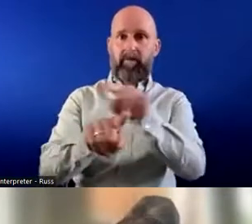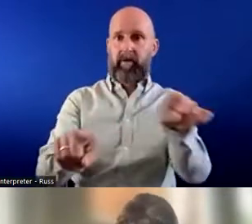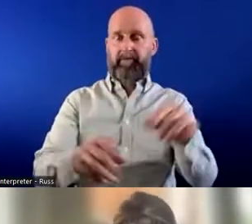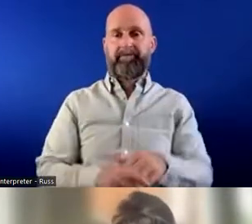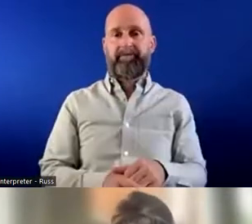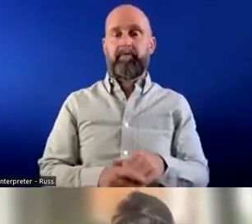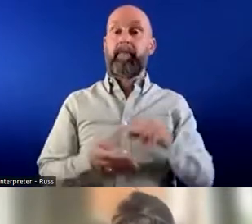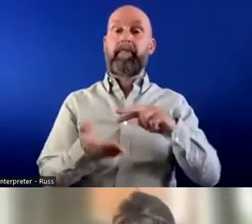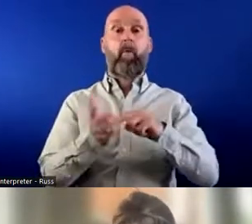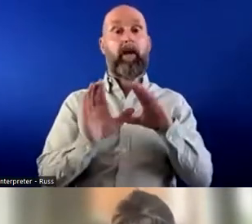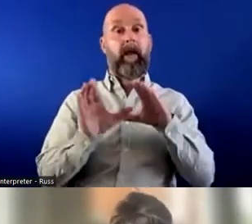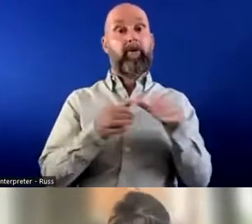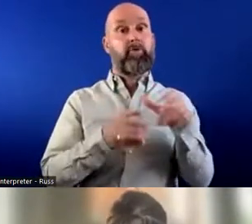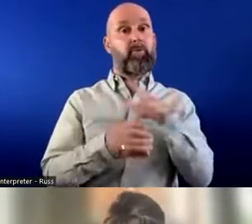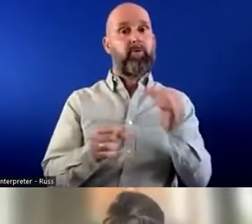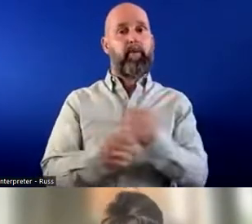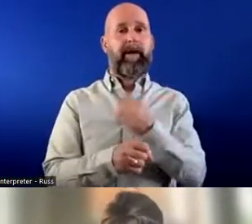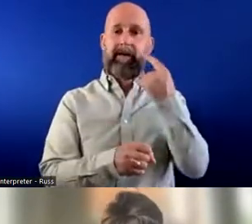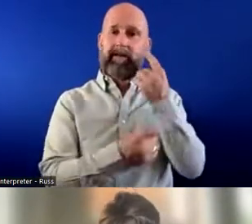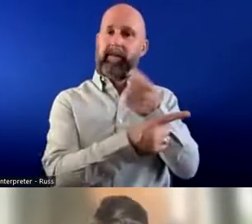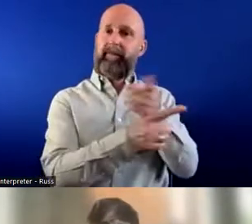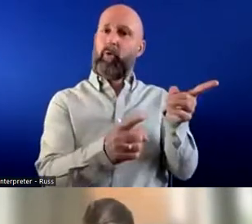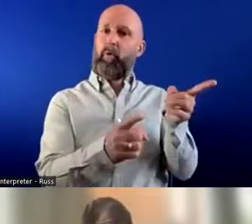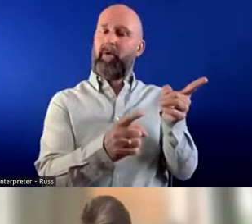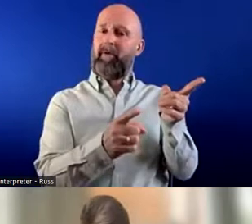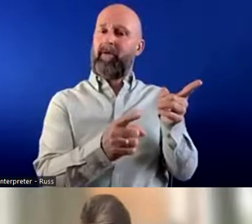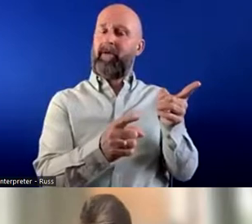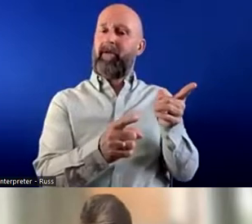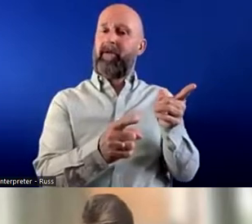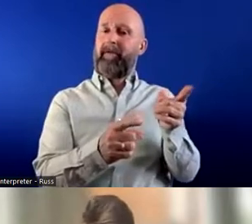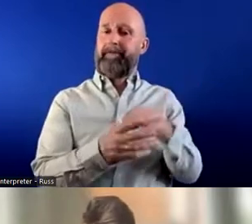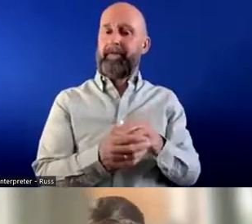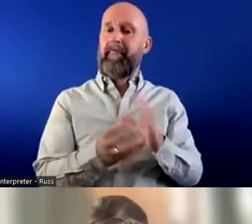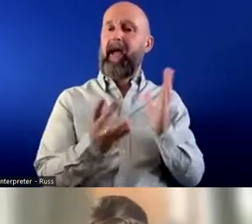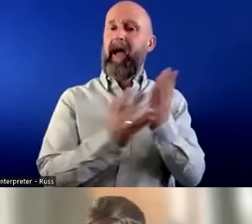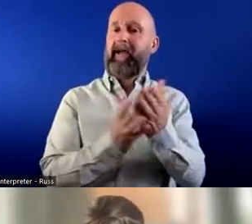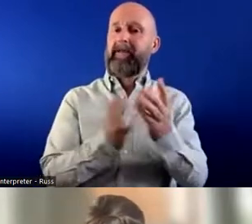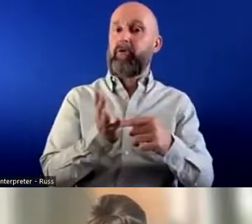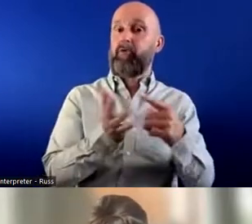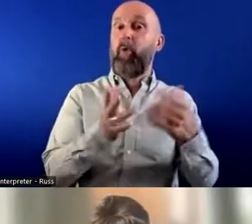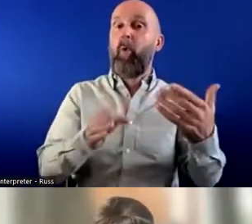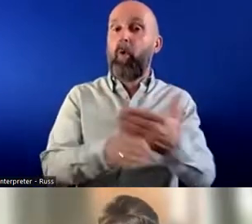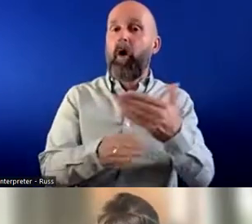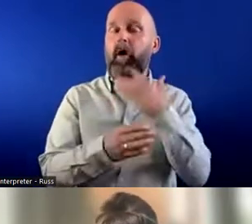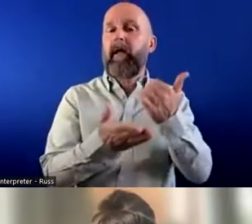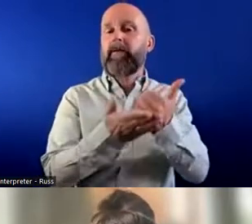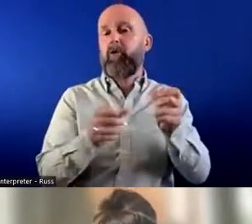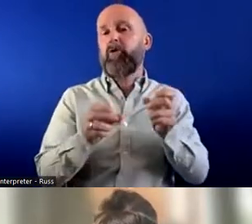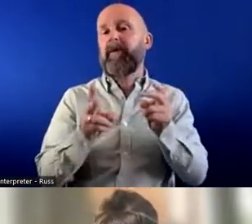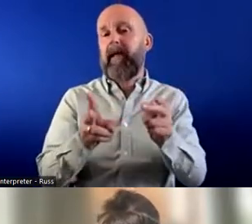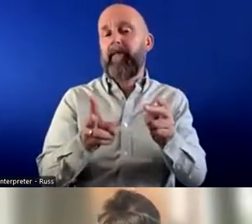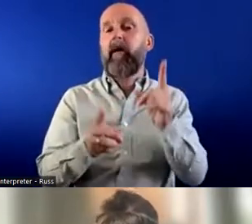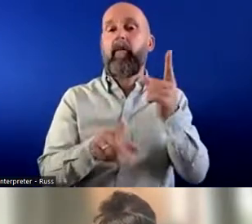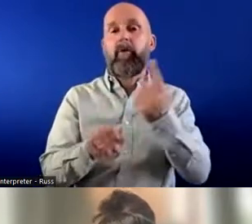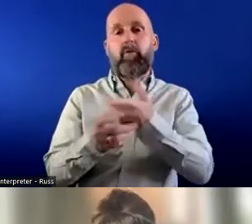as organizations need to make that as easy as possible for you. So I think access and our access to work is a really good scheme, but talking to your